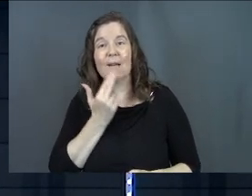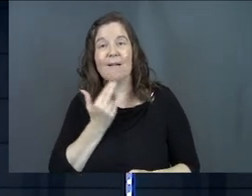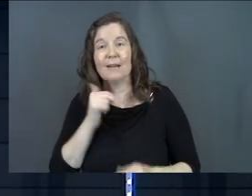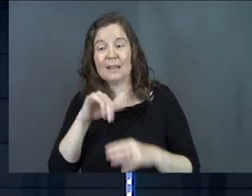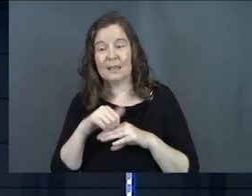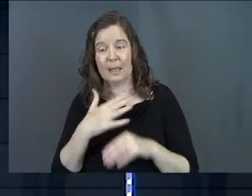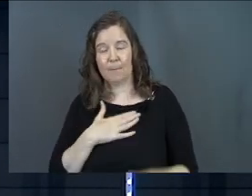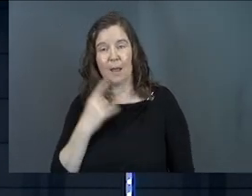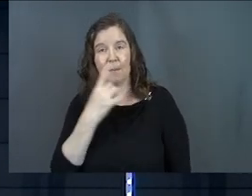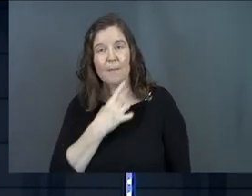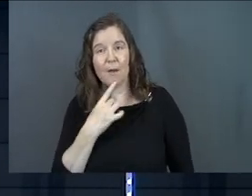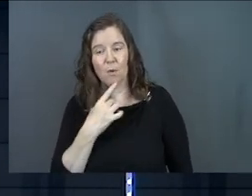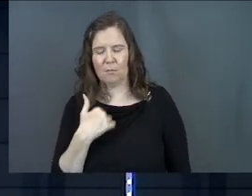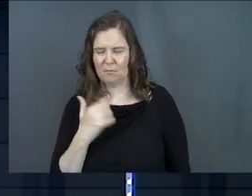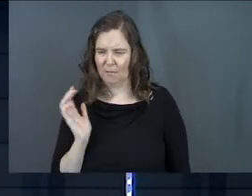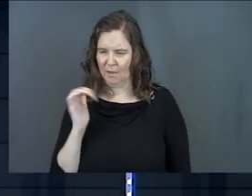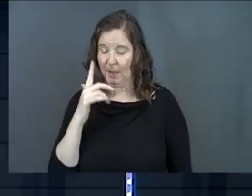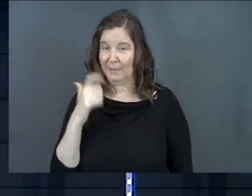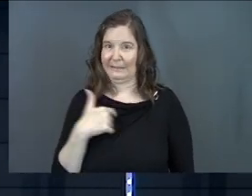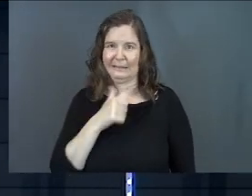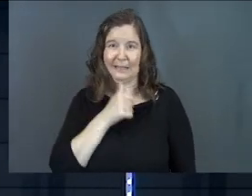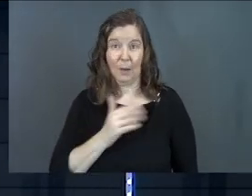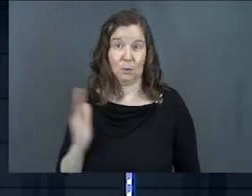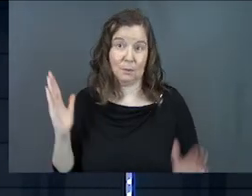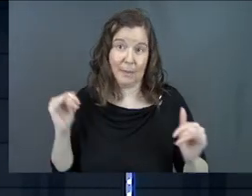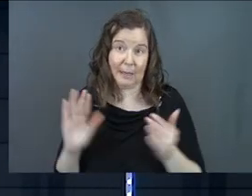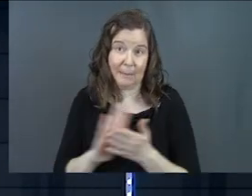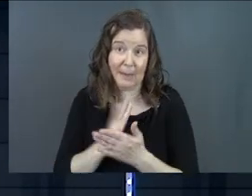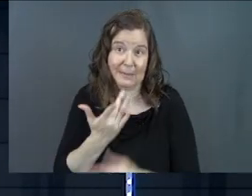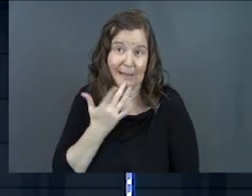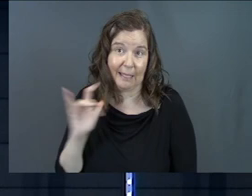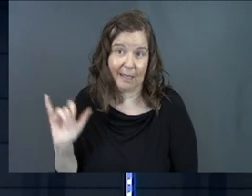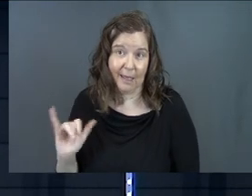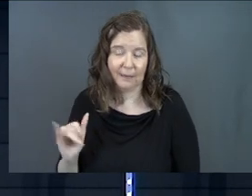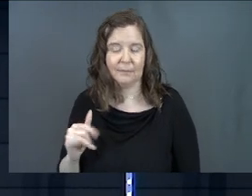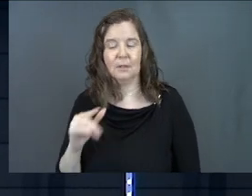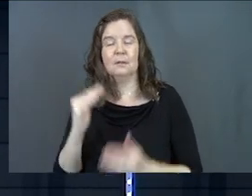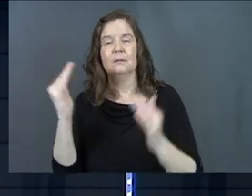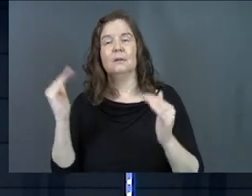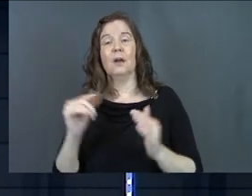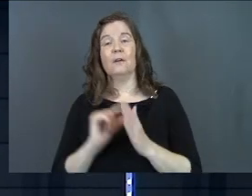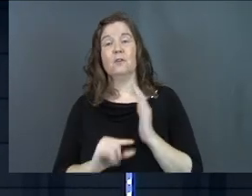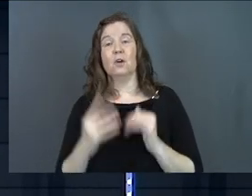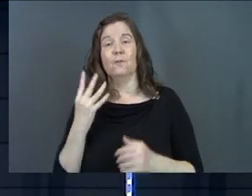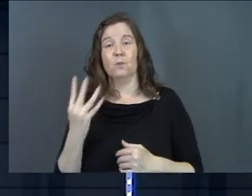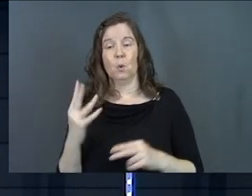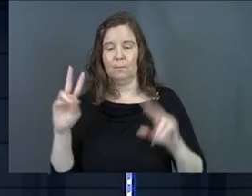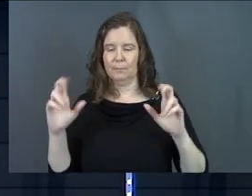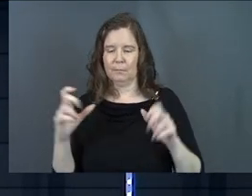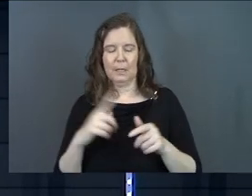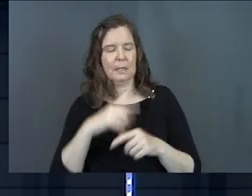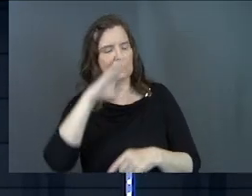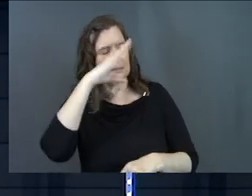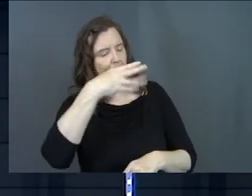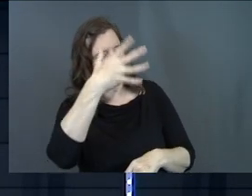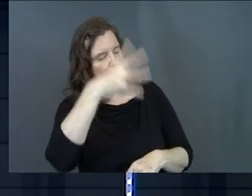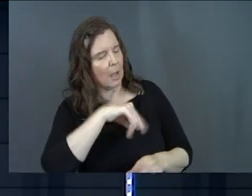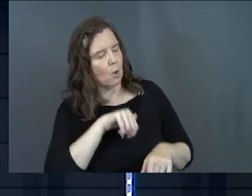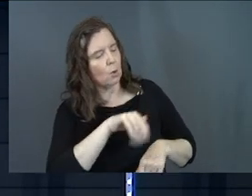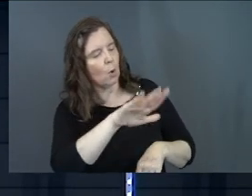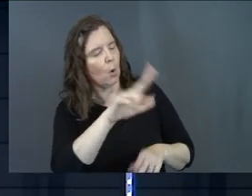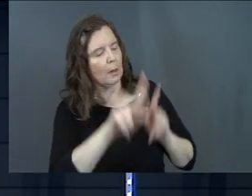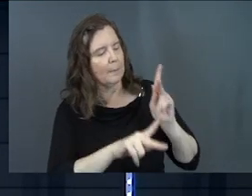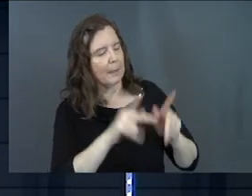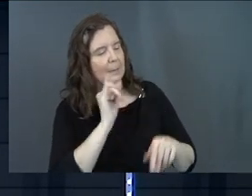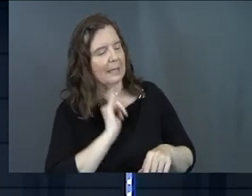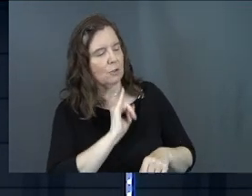honey in my mouth. Oddly, because that's not what you would expect paper to taste like. Verse 4. Then he said, son of man, go to the